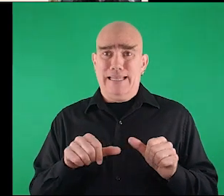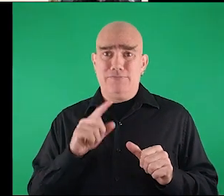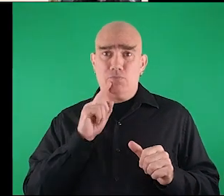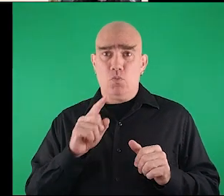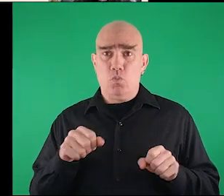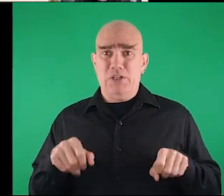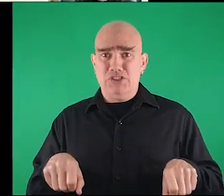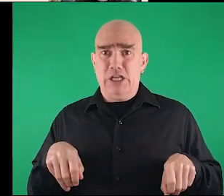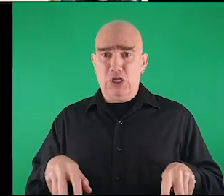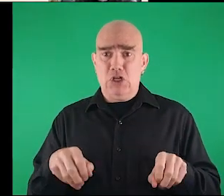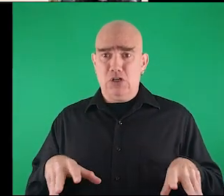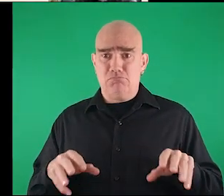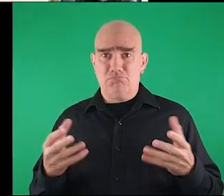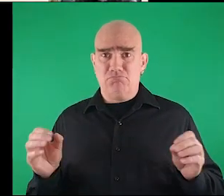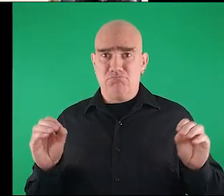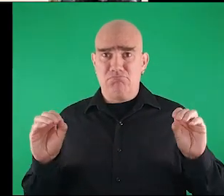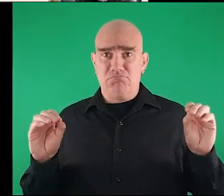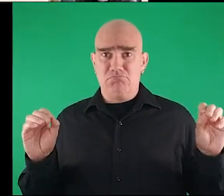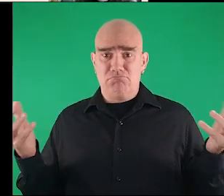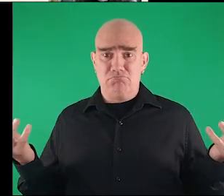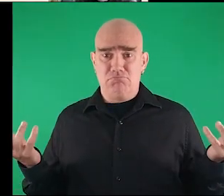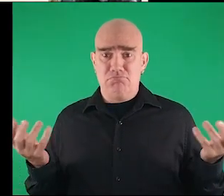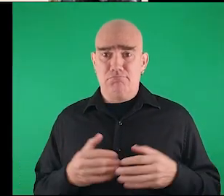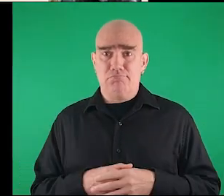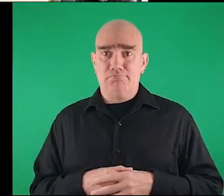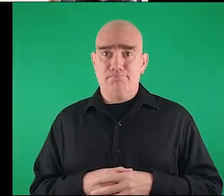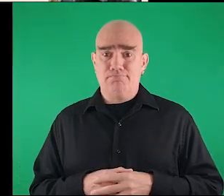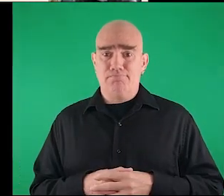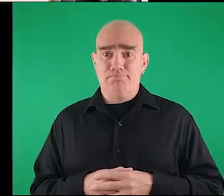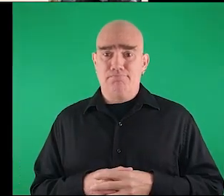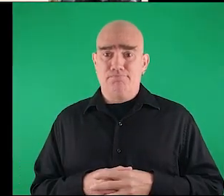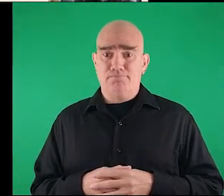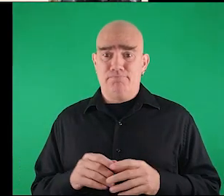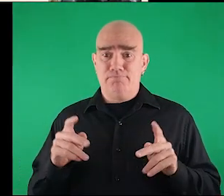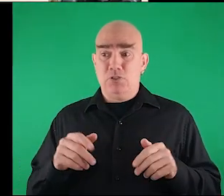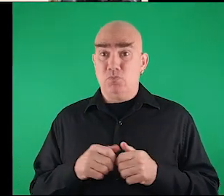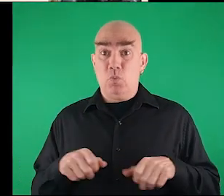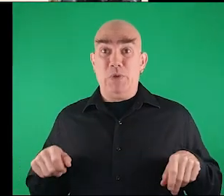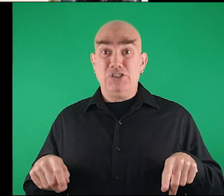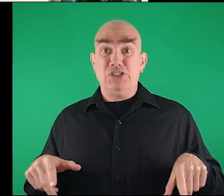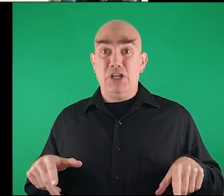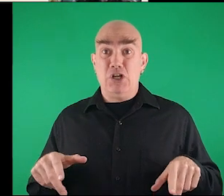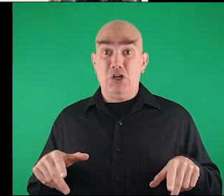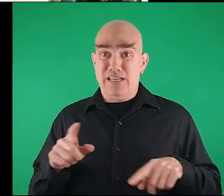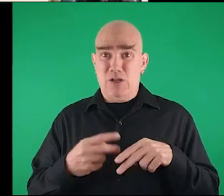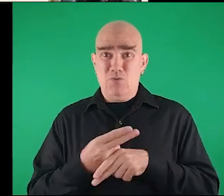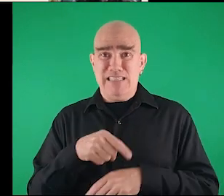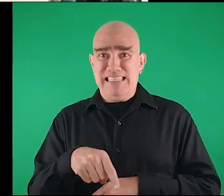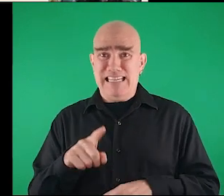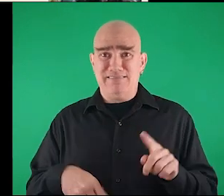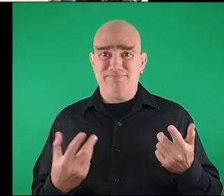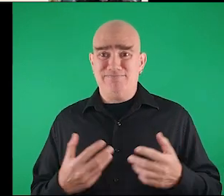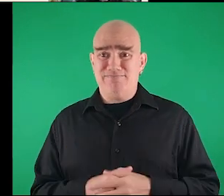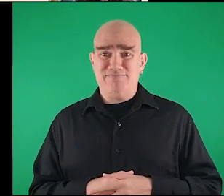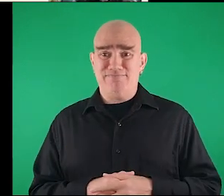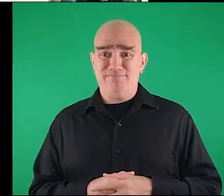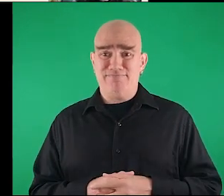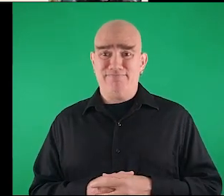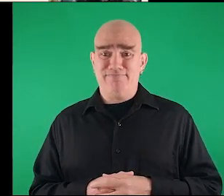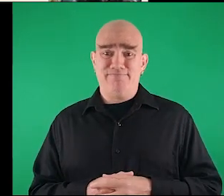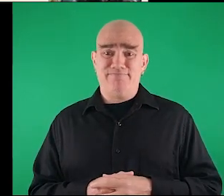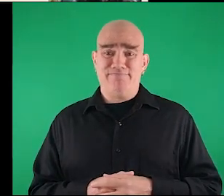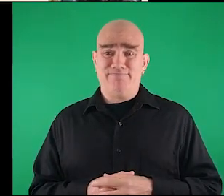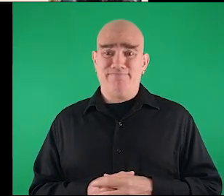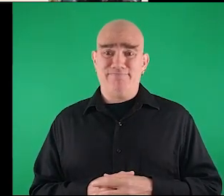that a there's no place for a wheelchair for example uh uh